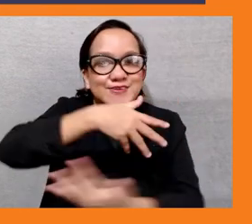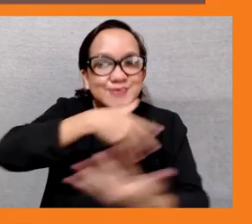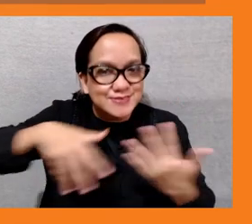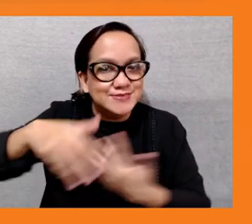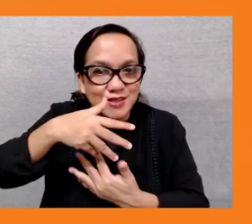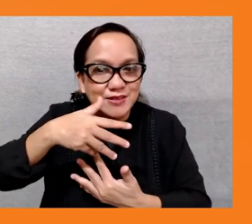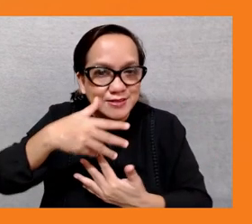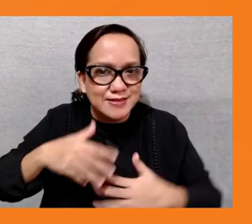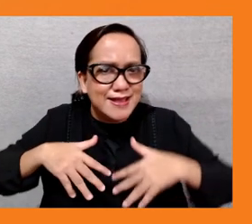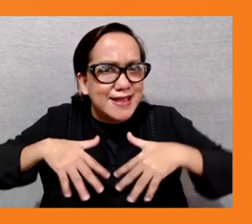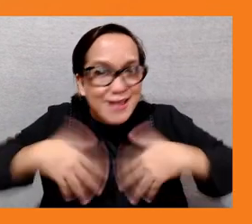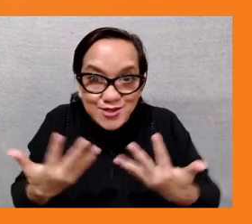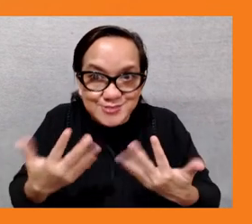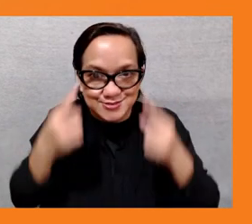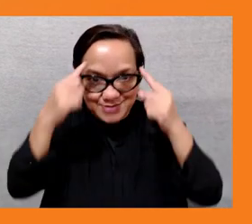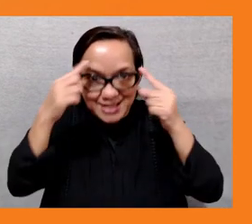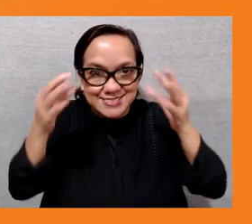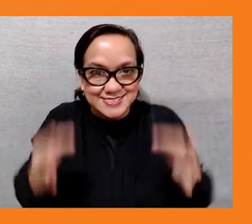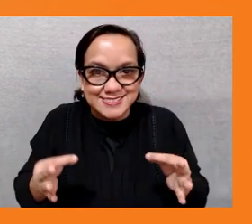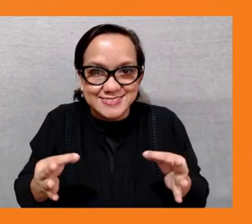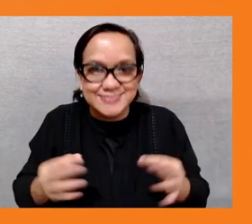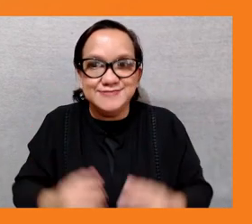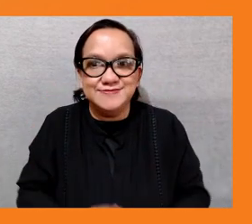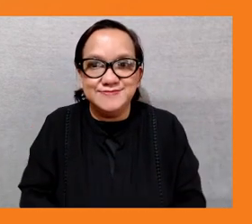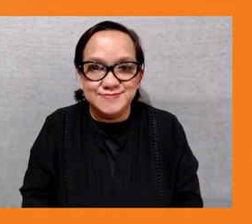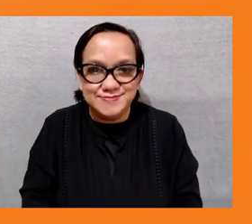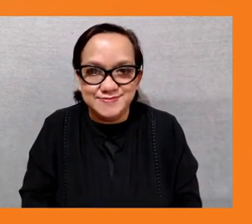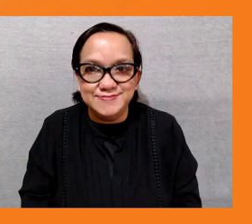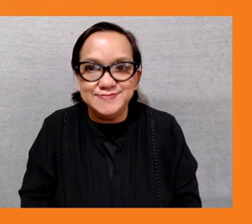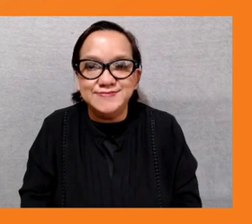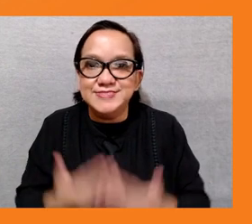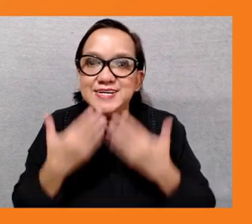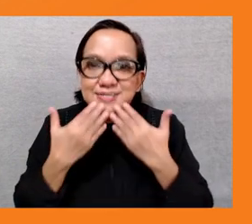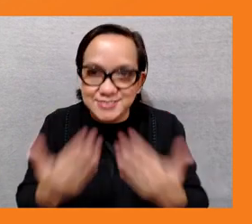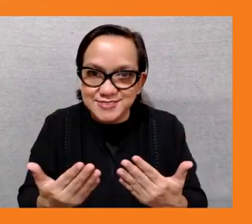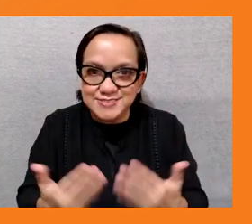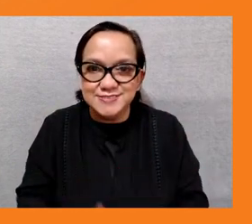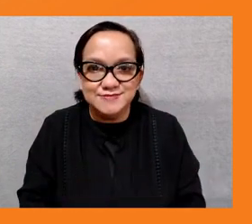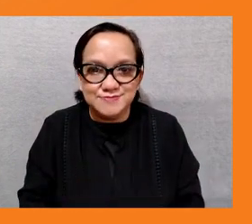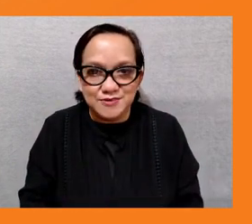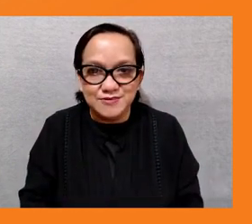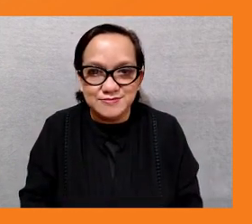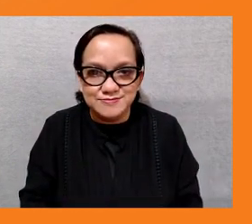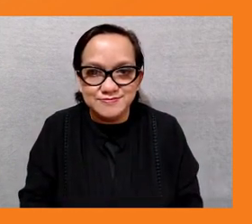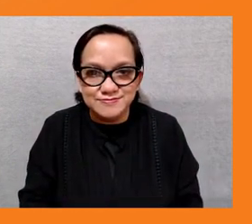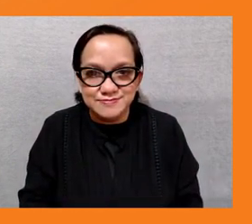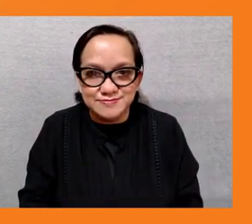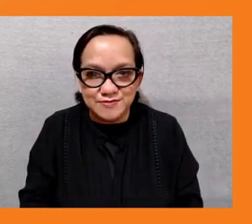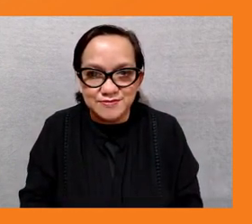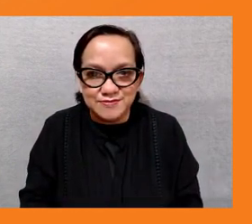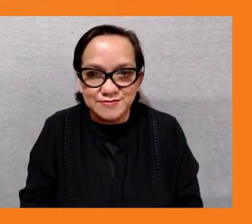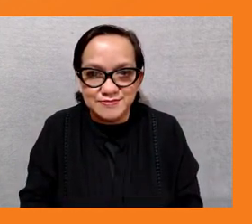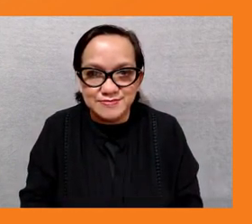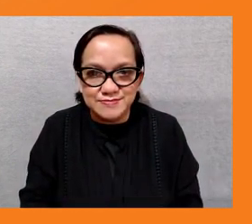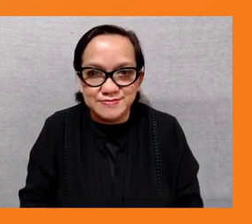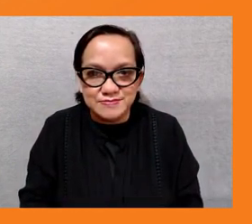thank you kate i think this also reinforces um dg bruno's earlier lesson on collaboration